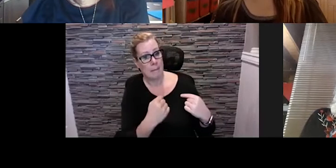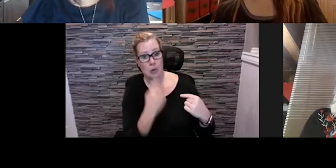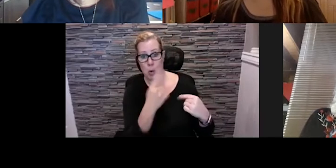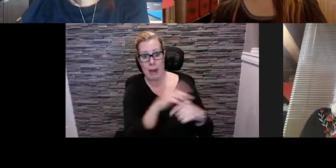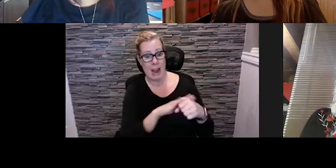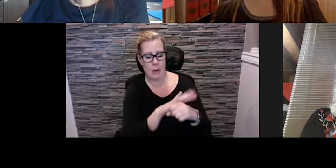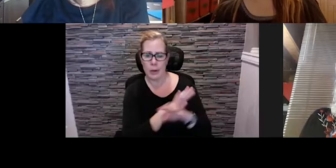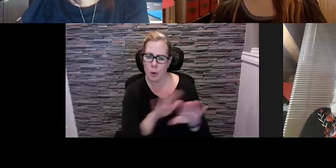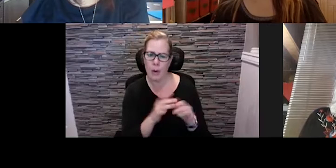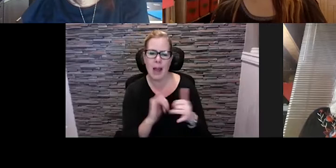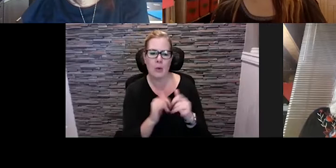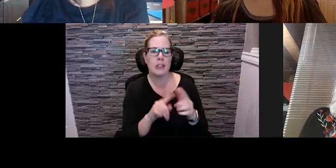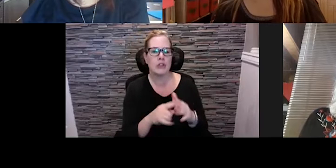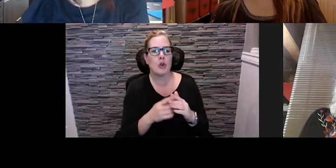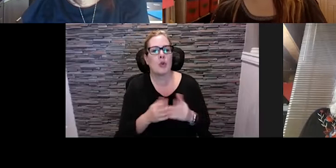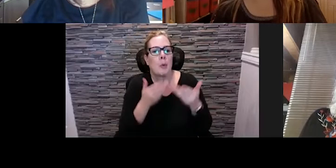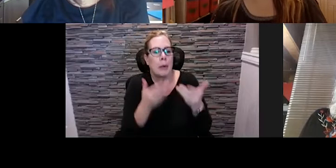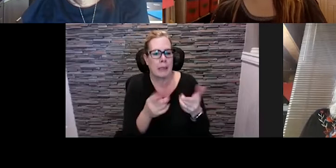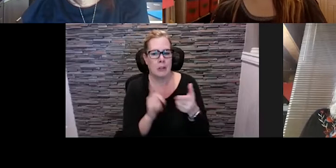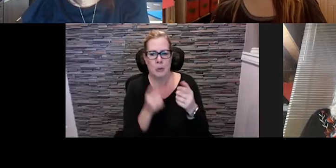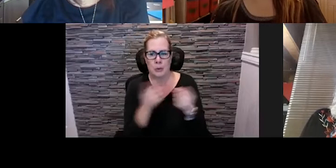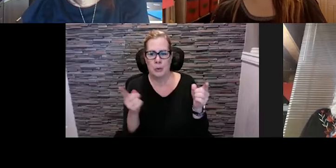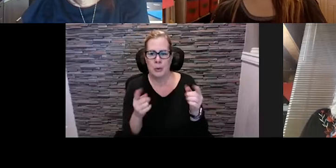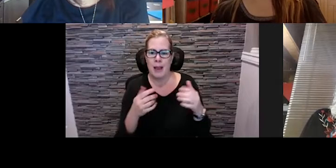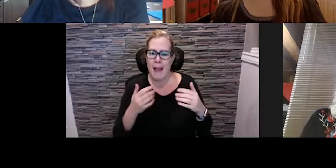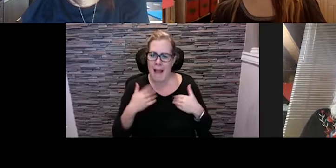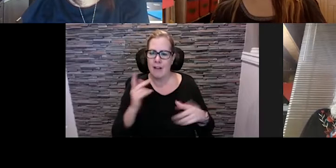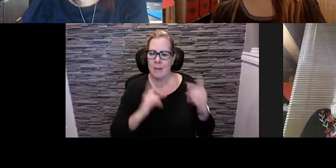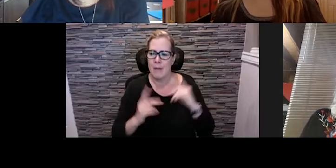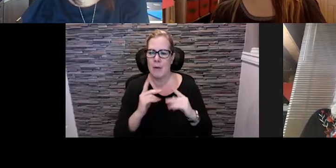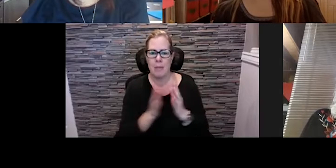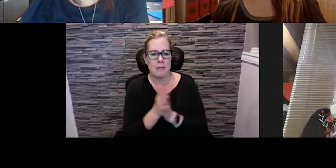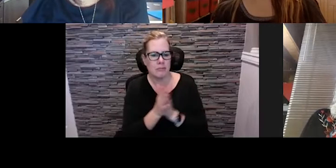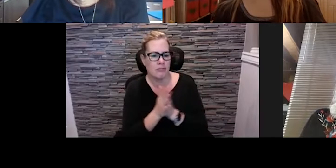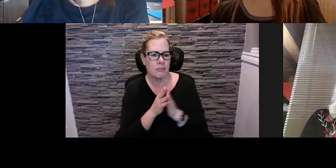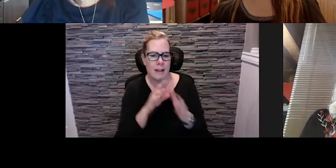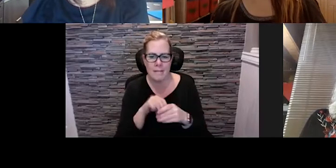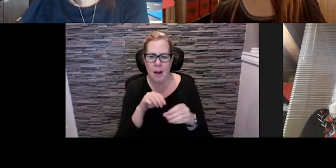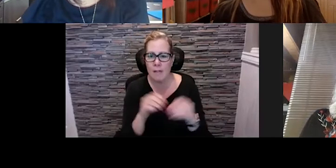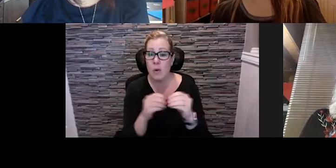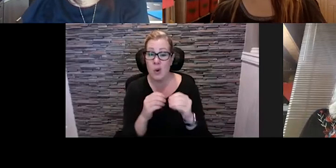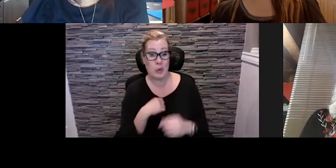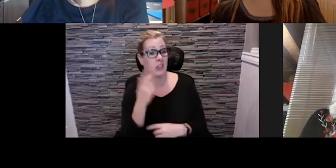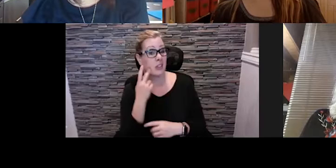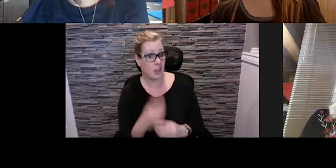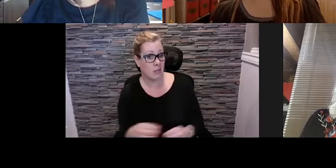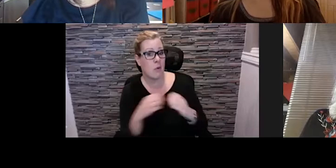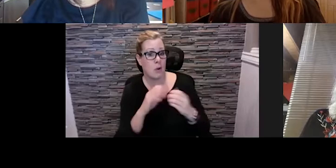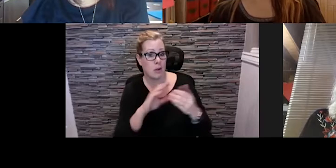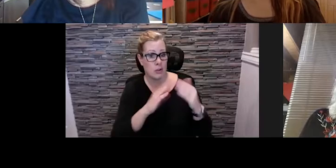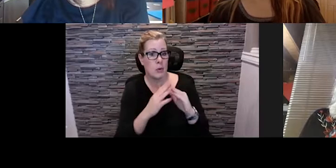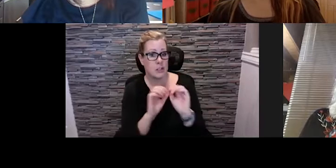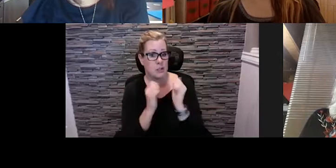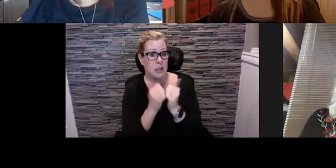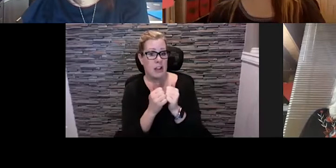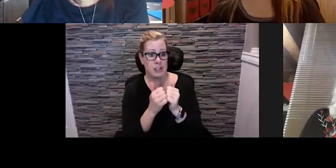do we start to take it to the people and let them engage more. We're seeing a lot of intake and a lot of interest right now from community associations,